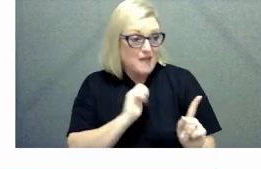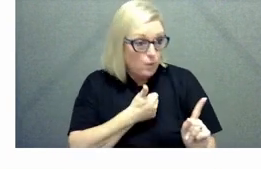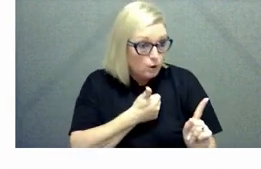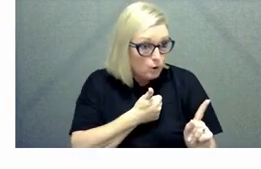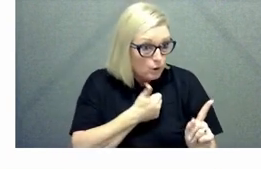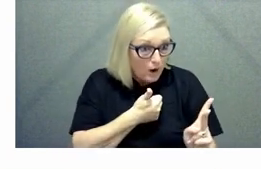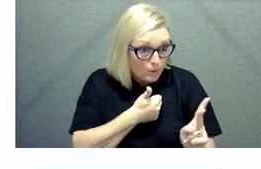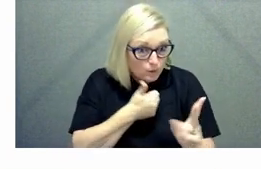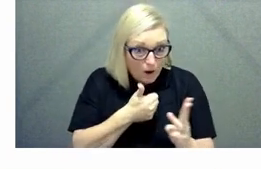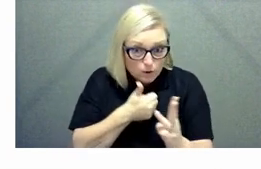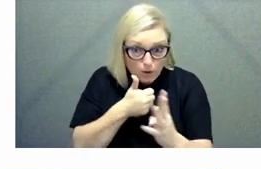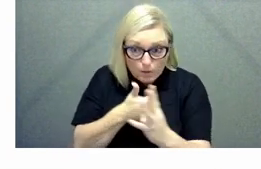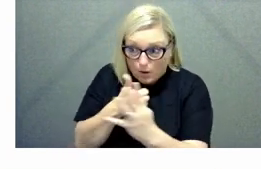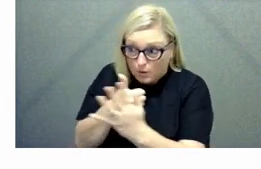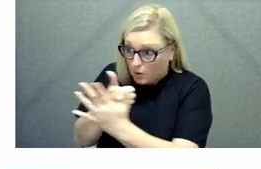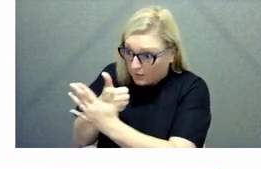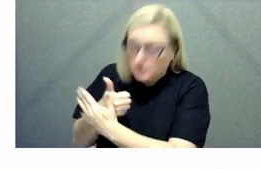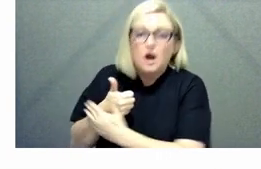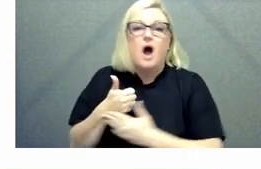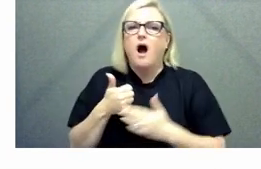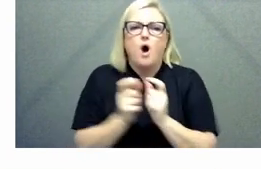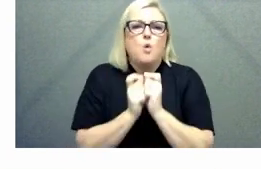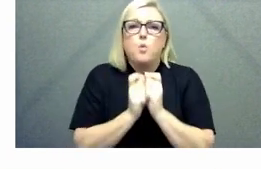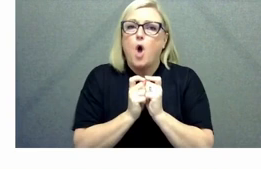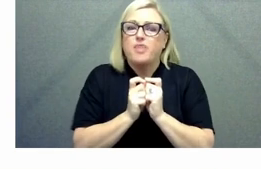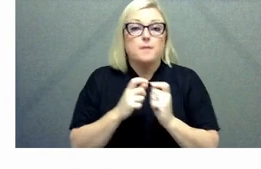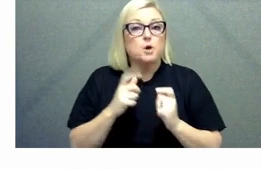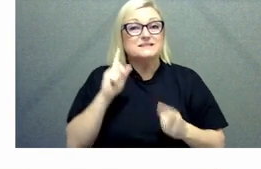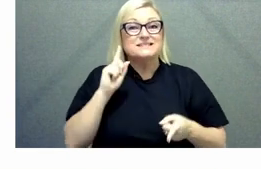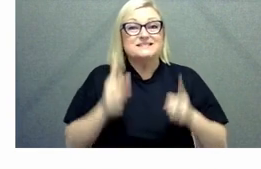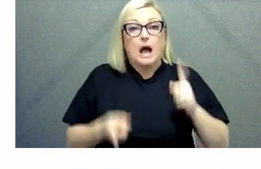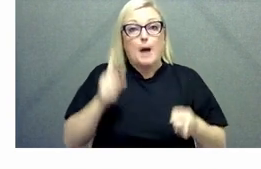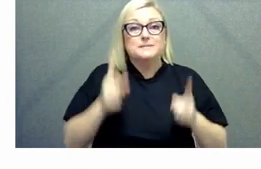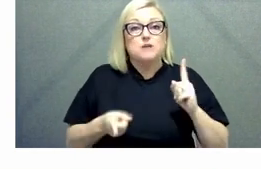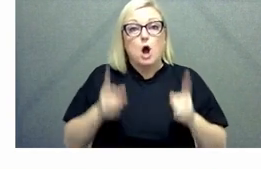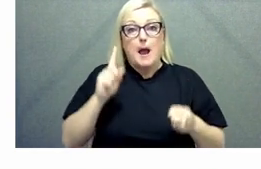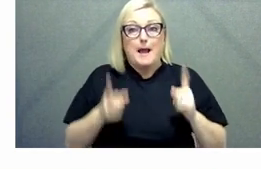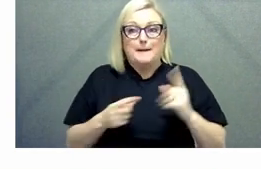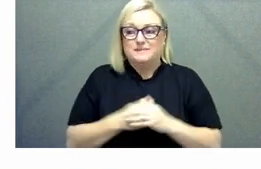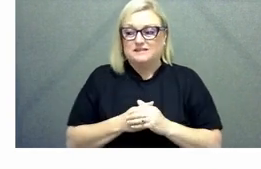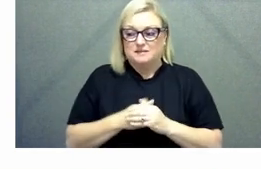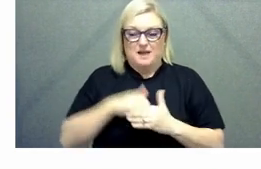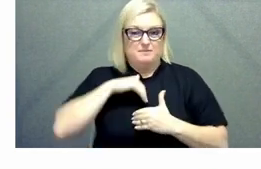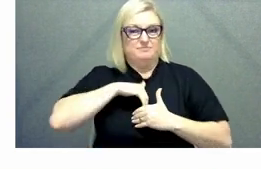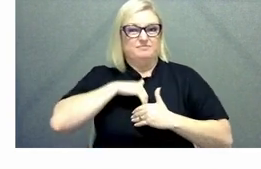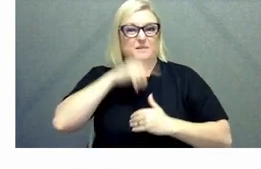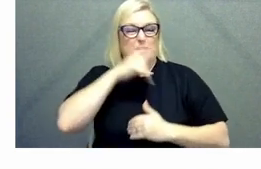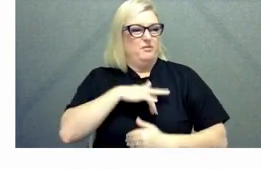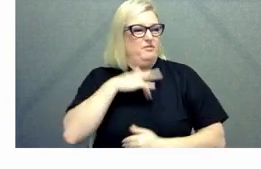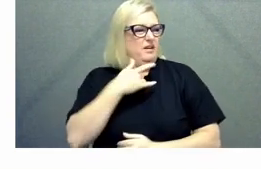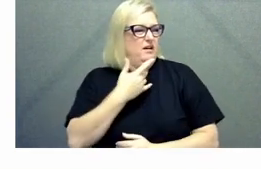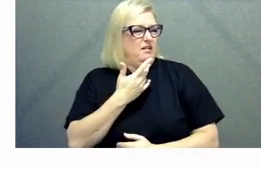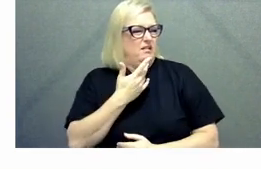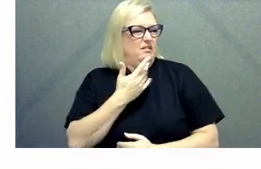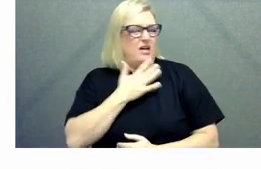absolutely instructive because sometimes people are not in not having a good day or they're not feeling well and you